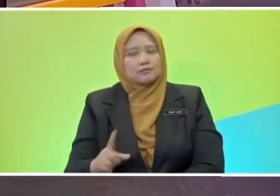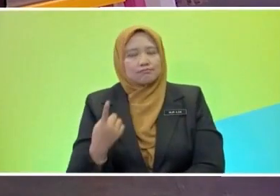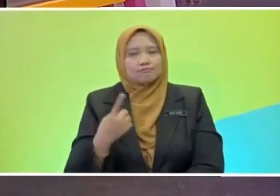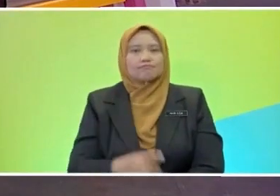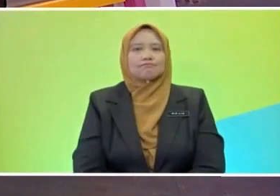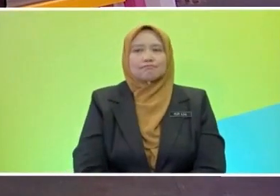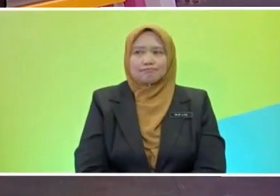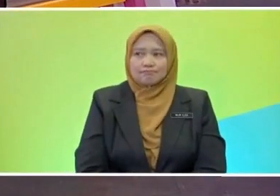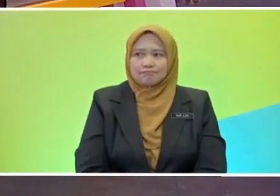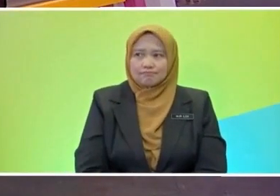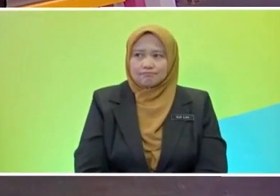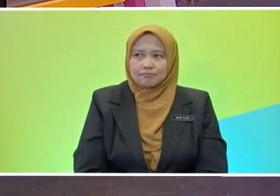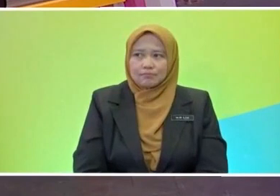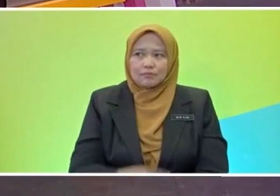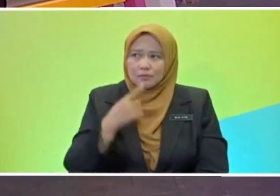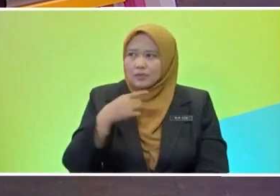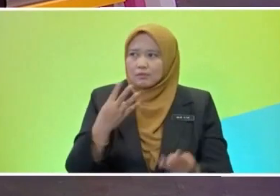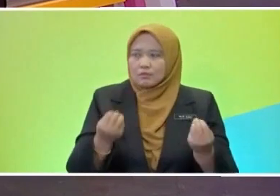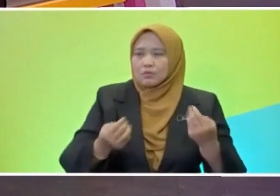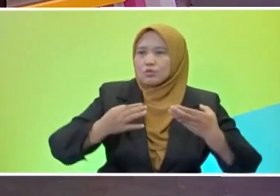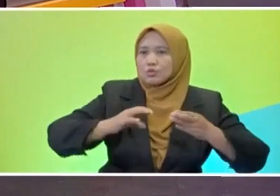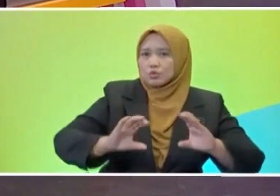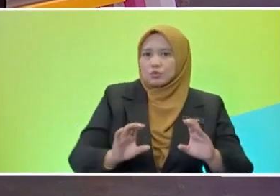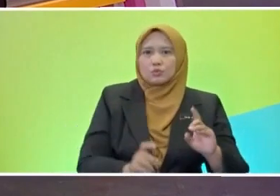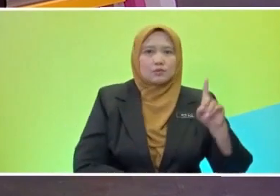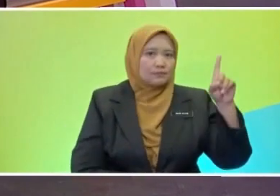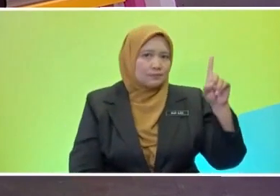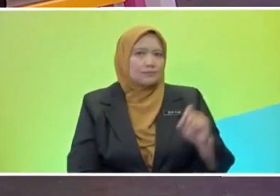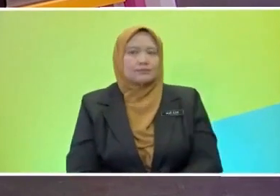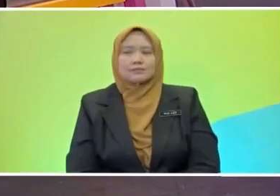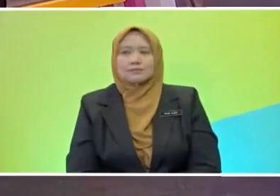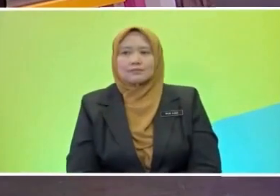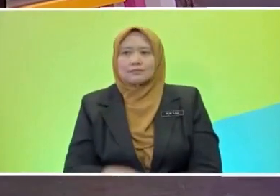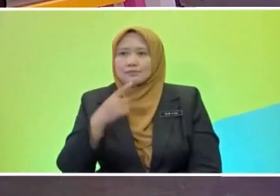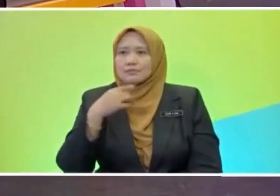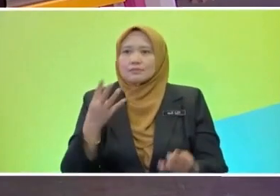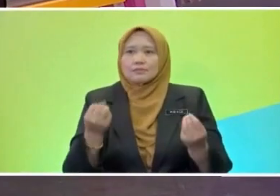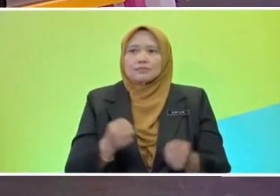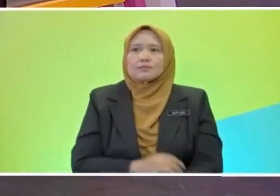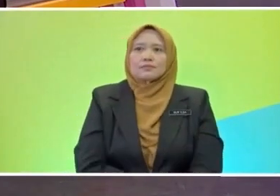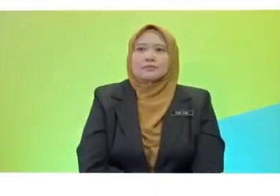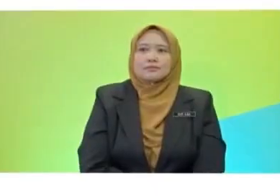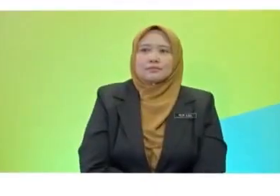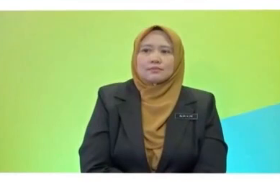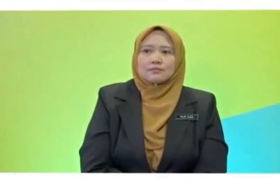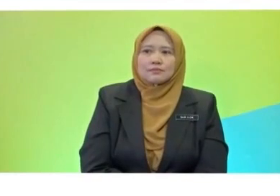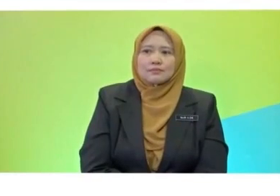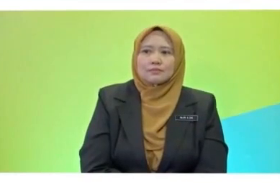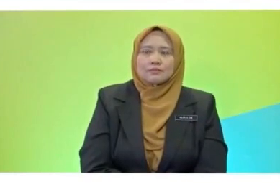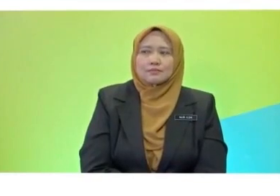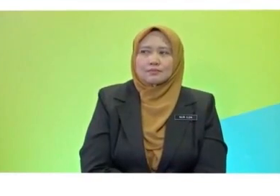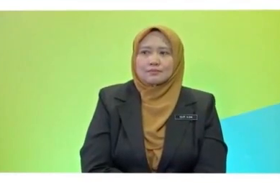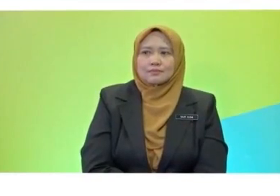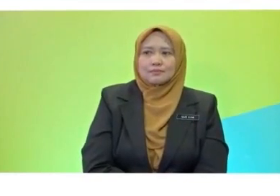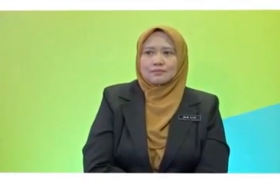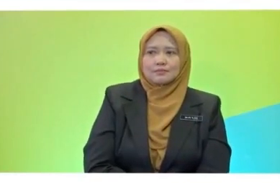to try first, teacher? Uh, who's going to try first? Okay, raise your hands. Who wants to go first? The first round of the verb shaker. It goes to Satwil. Okay,